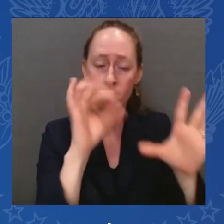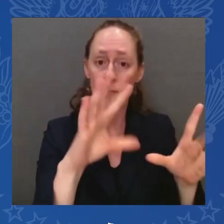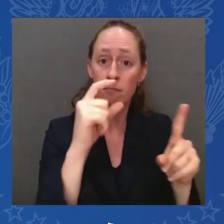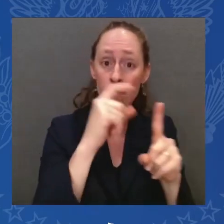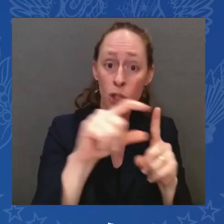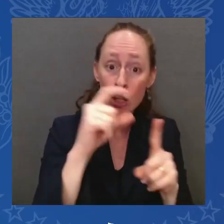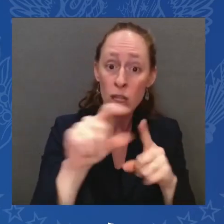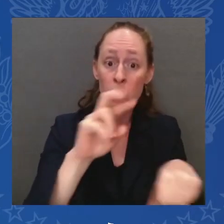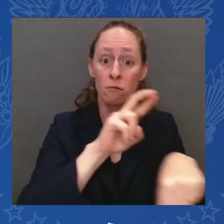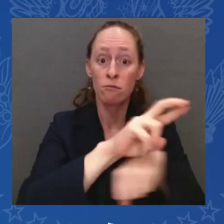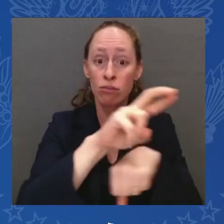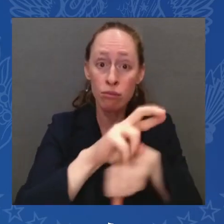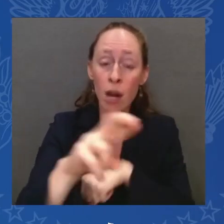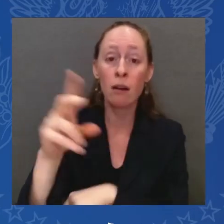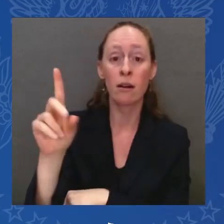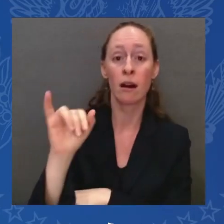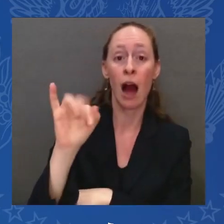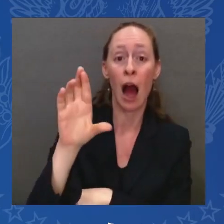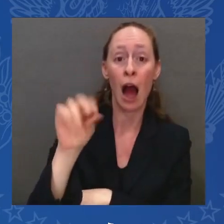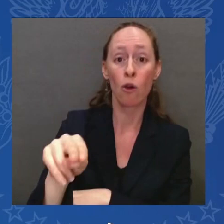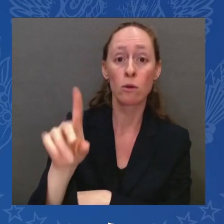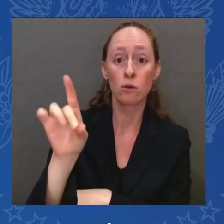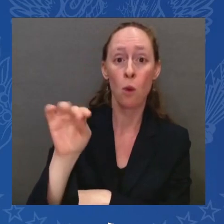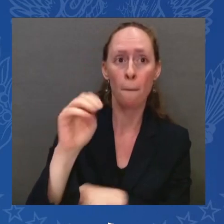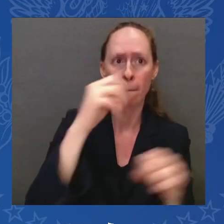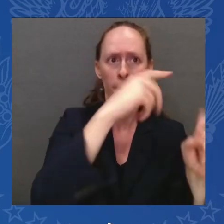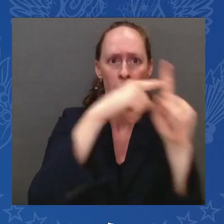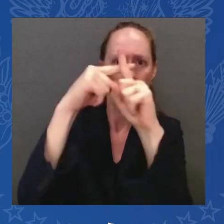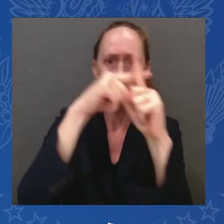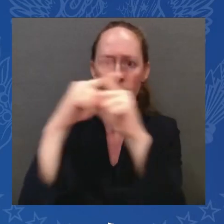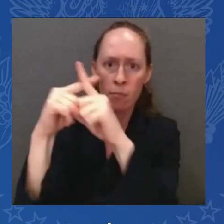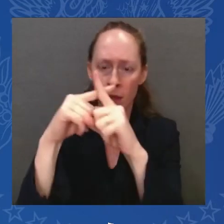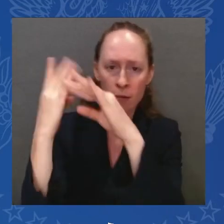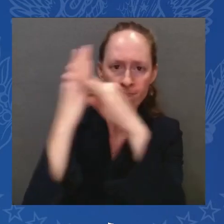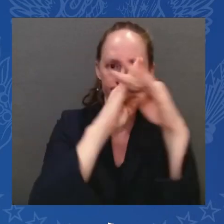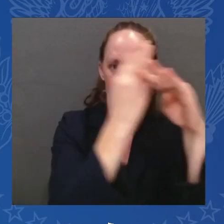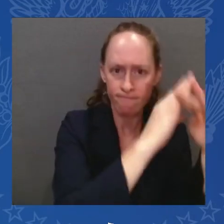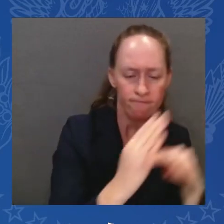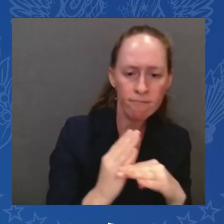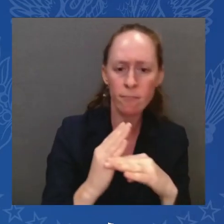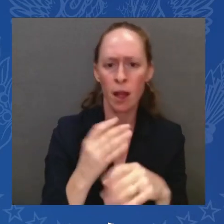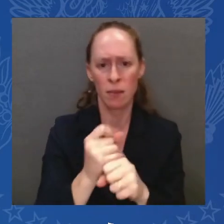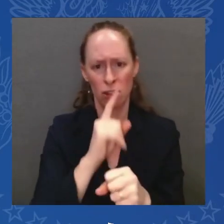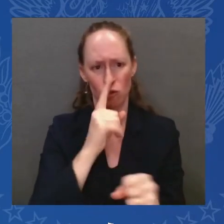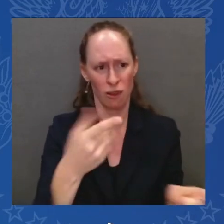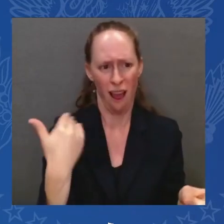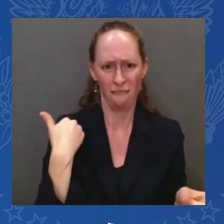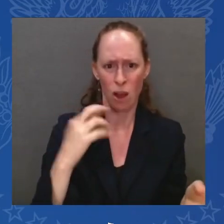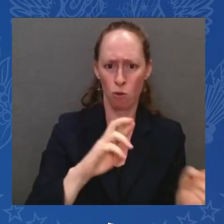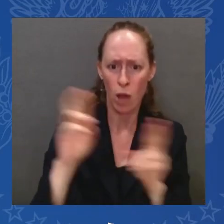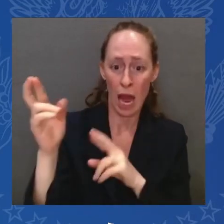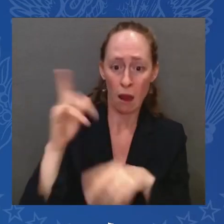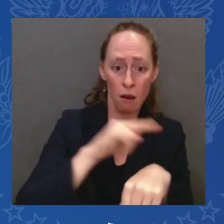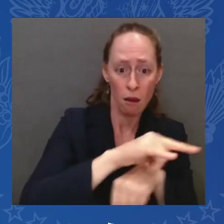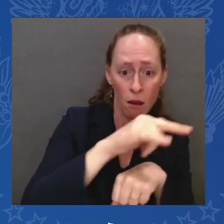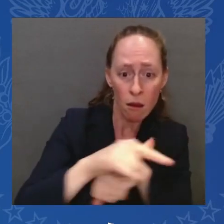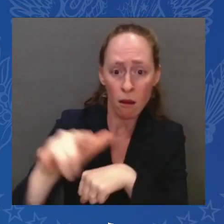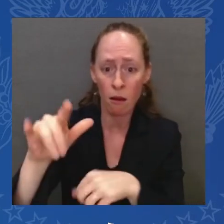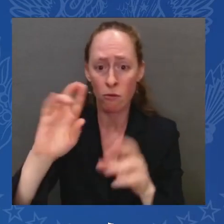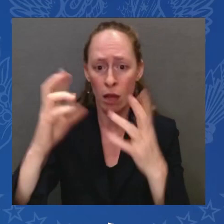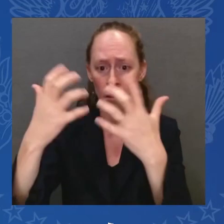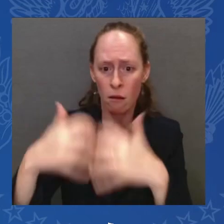jets there into that region. And made it clear, made it clear to the Iranians,